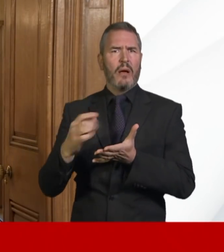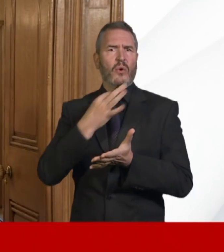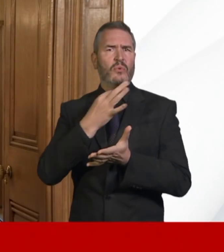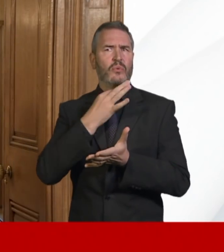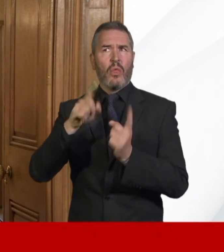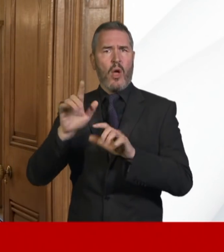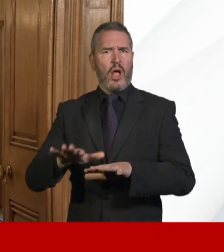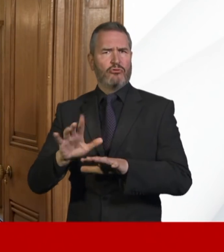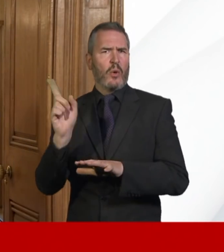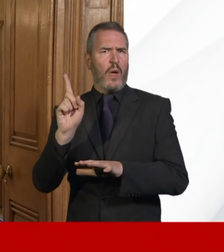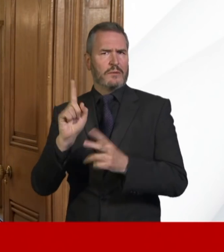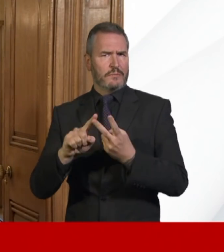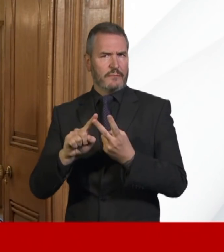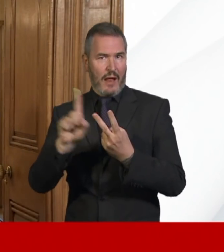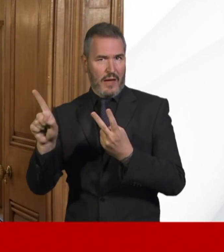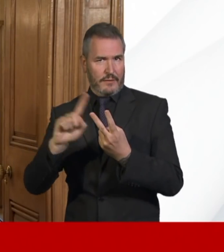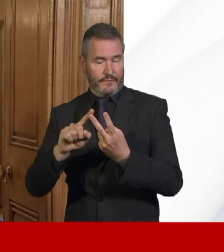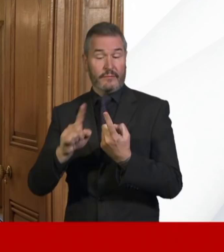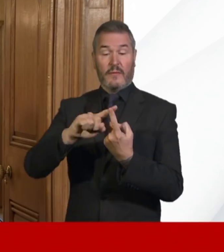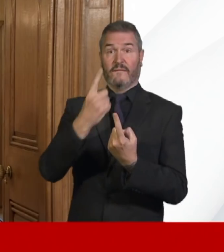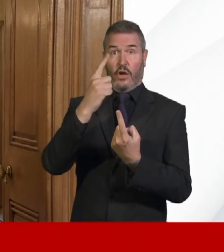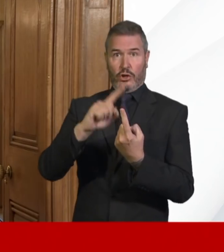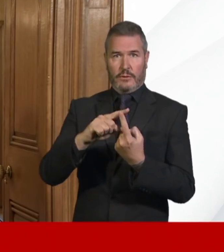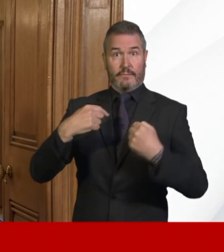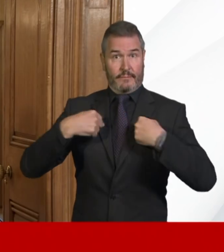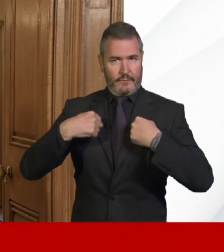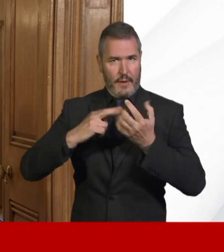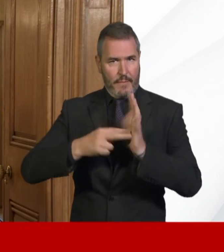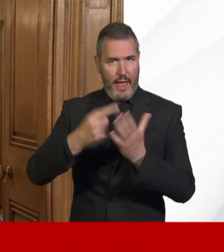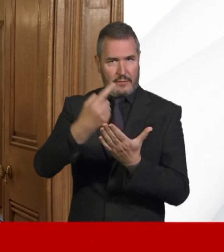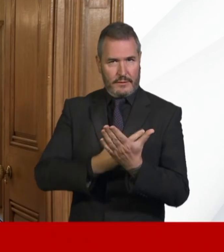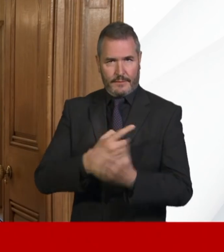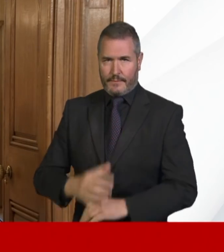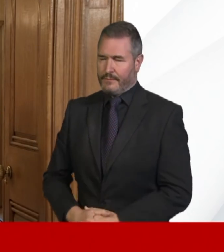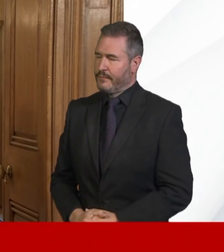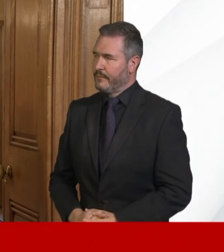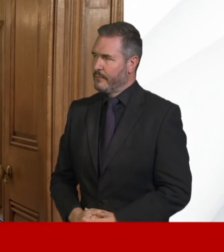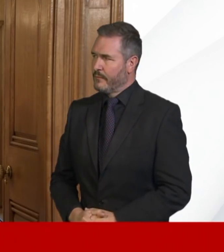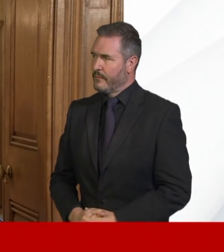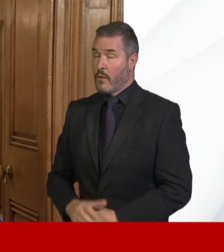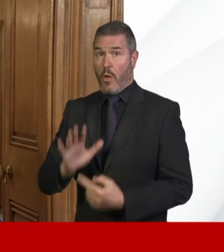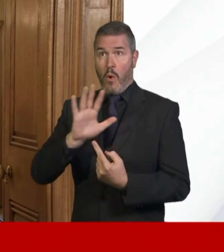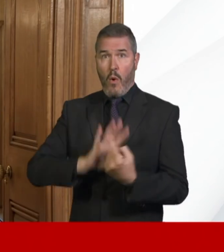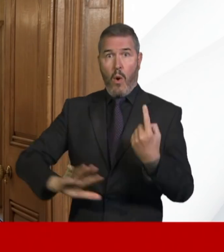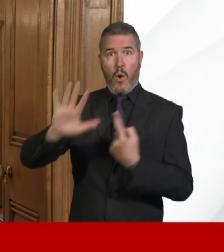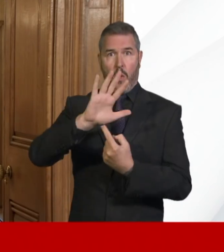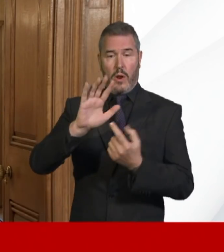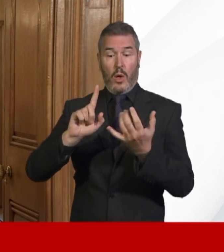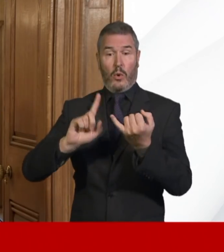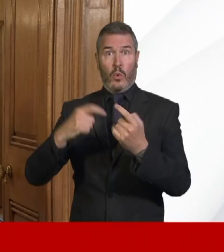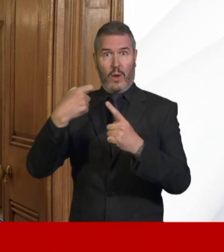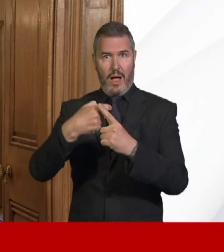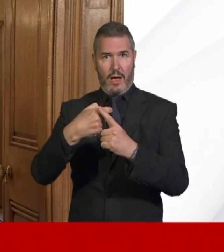Now, on the first question, I've put in place in all parts of the country procedures to ensure